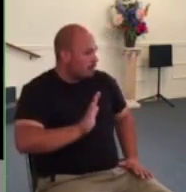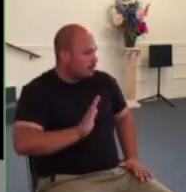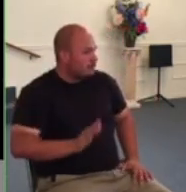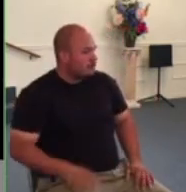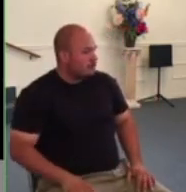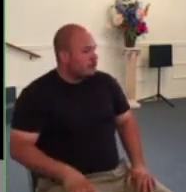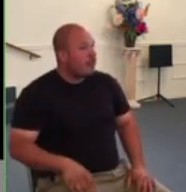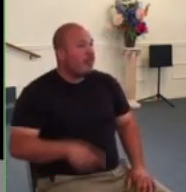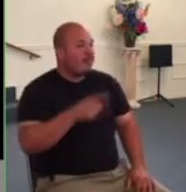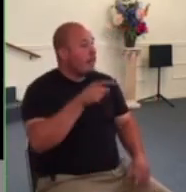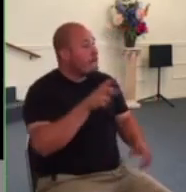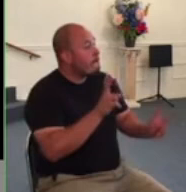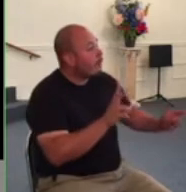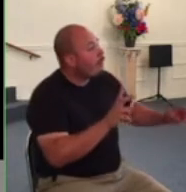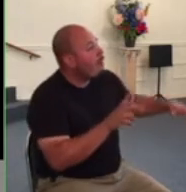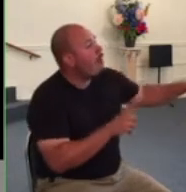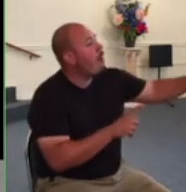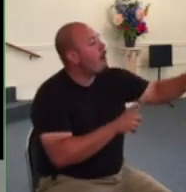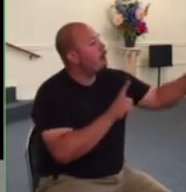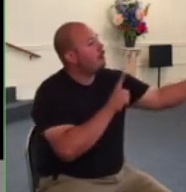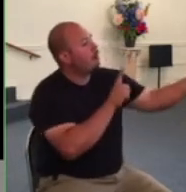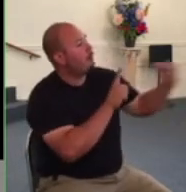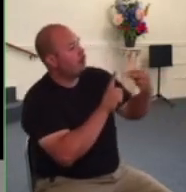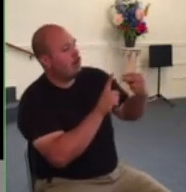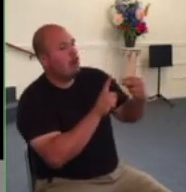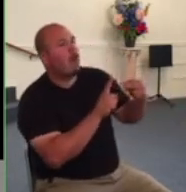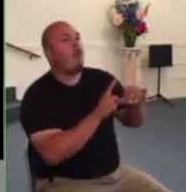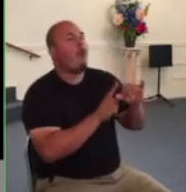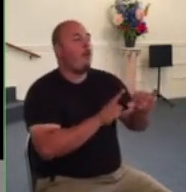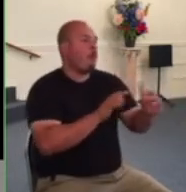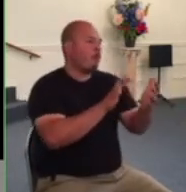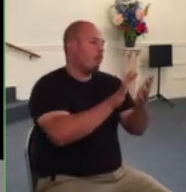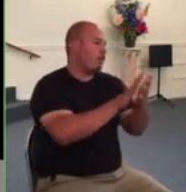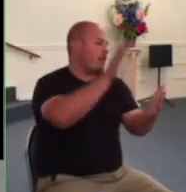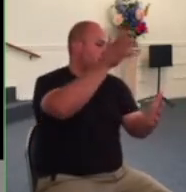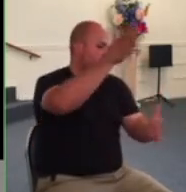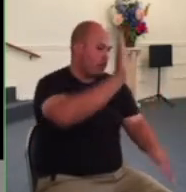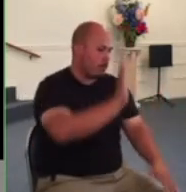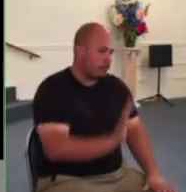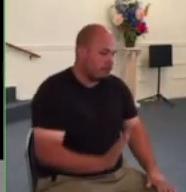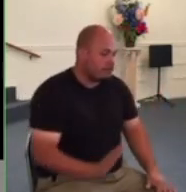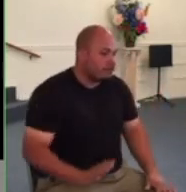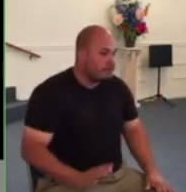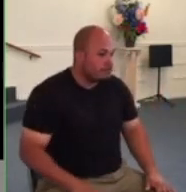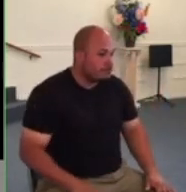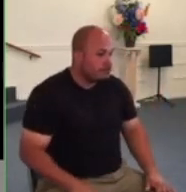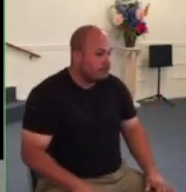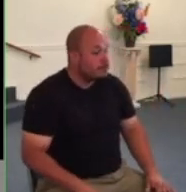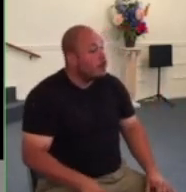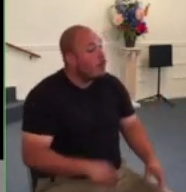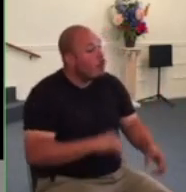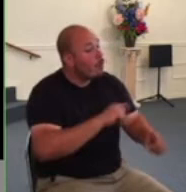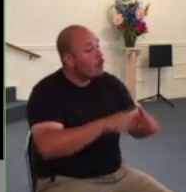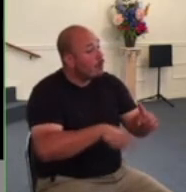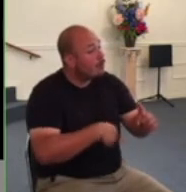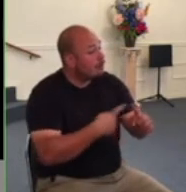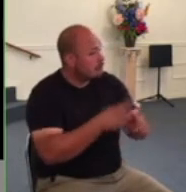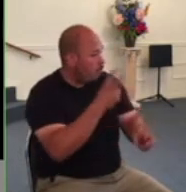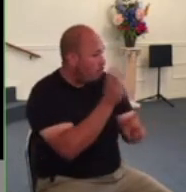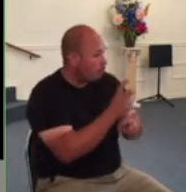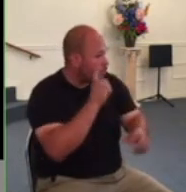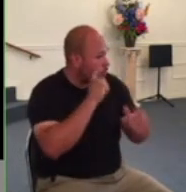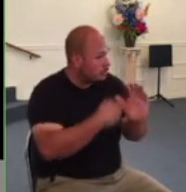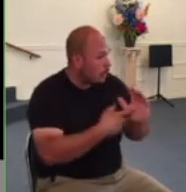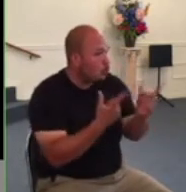to live honorably number four when it's hard to tell what we should do doing what